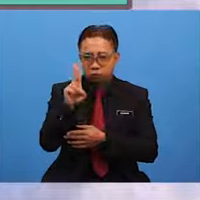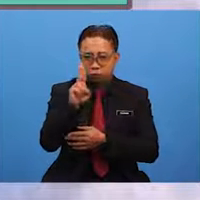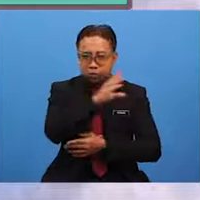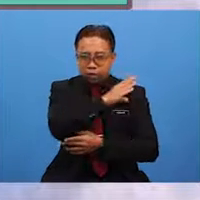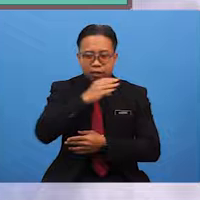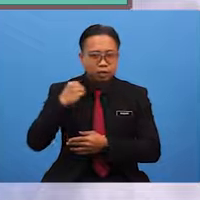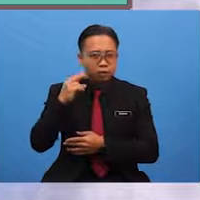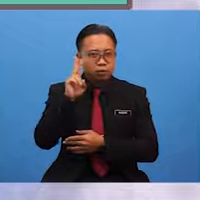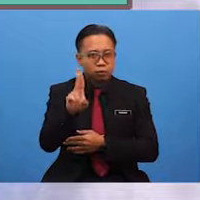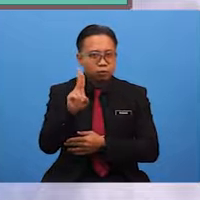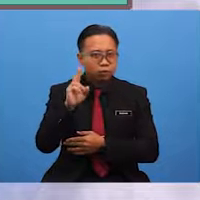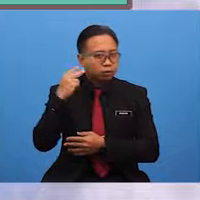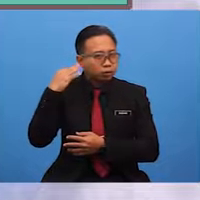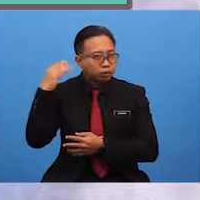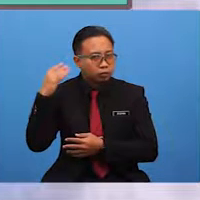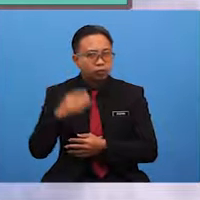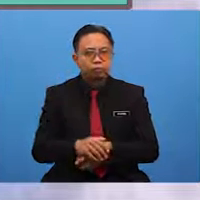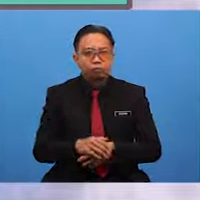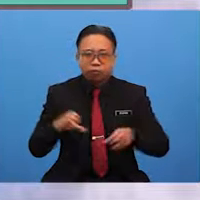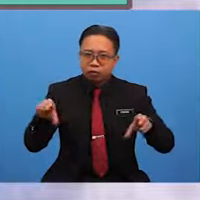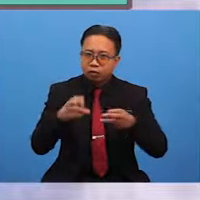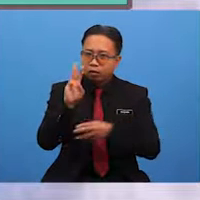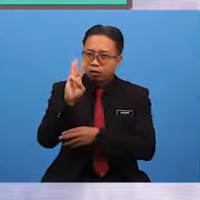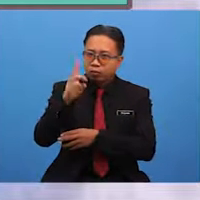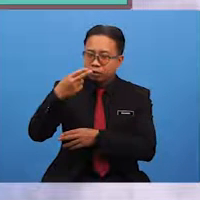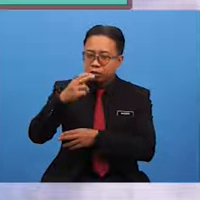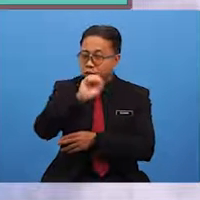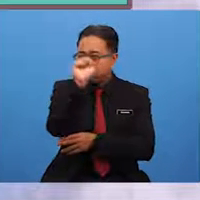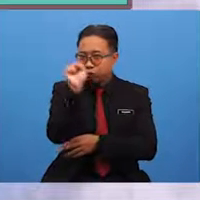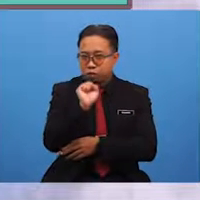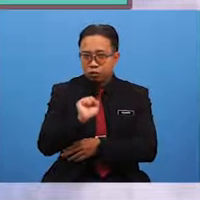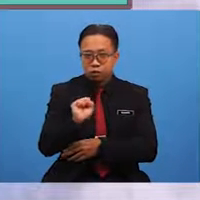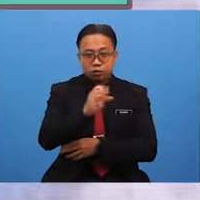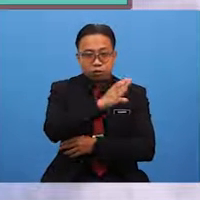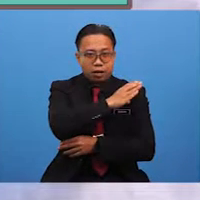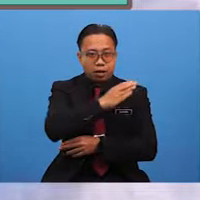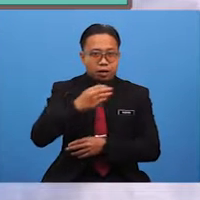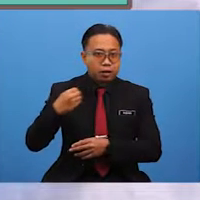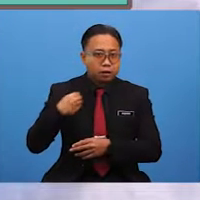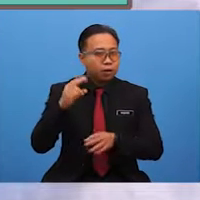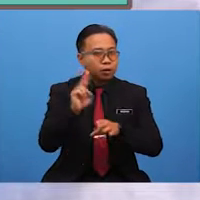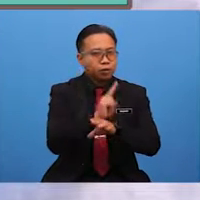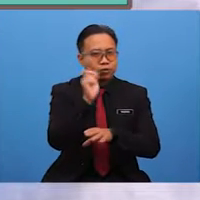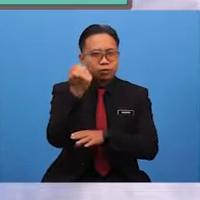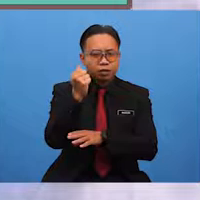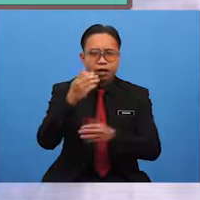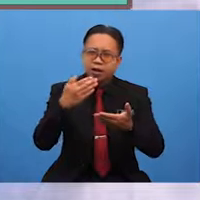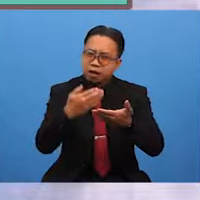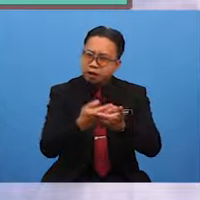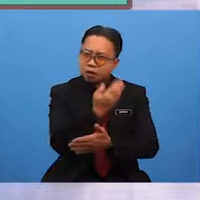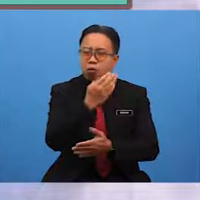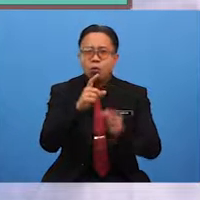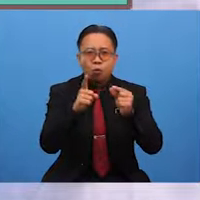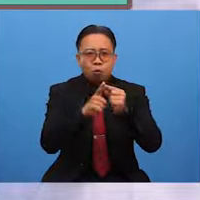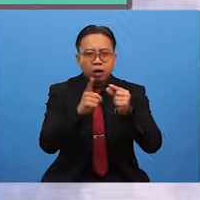sounds, to construct W.H. questions and to use 10 new words